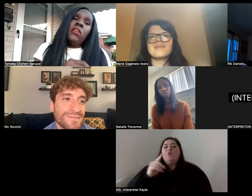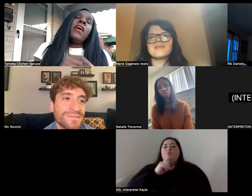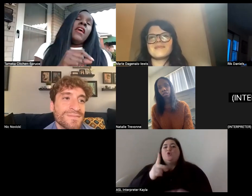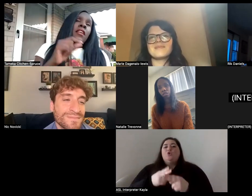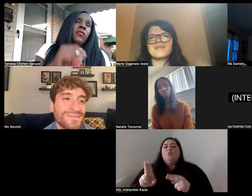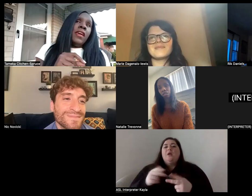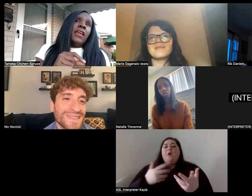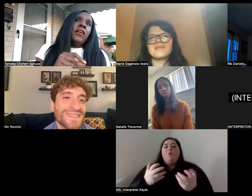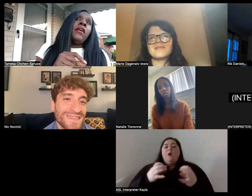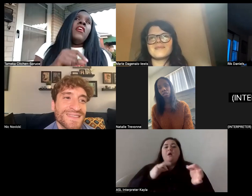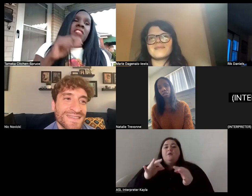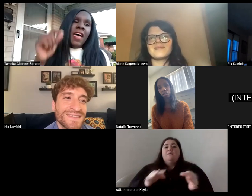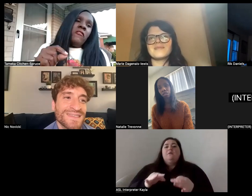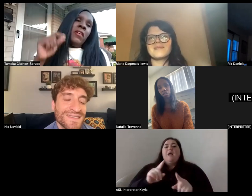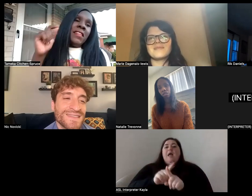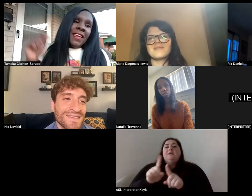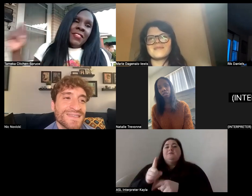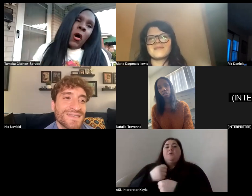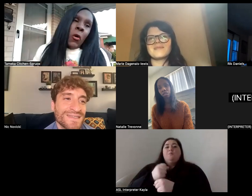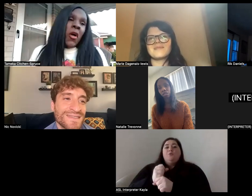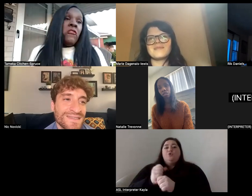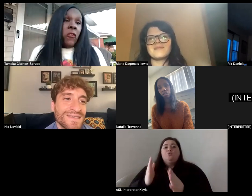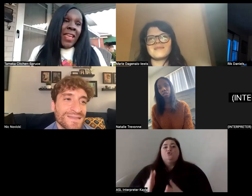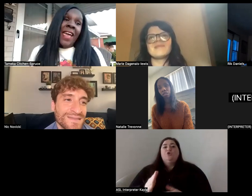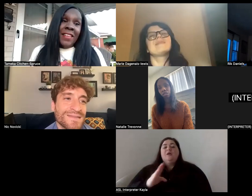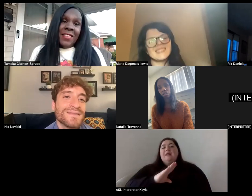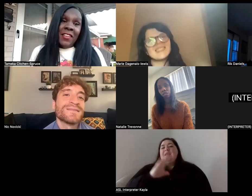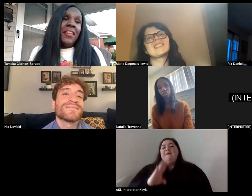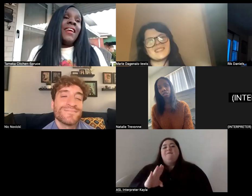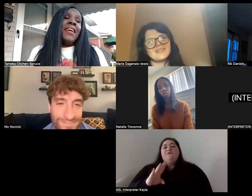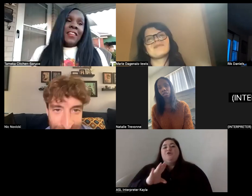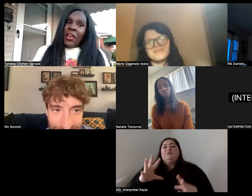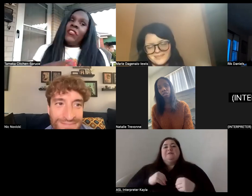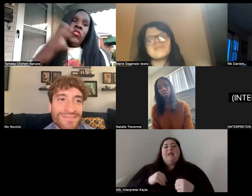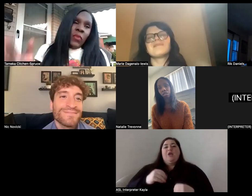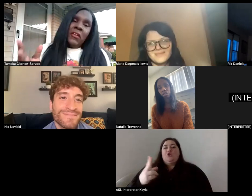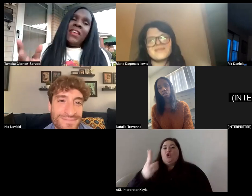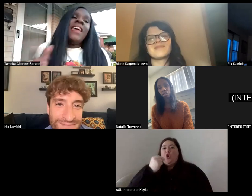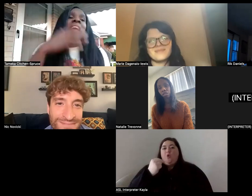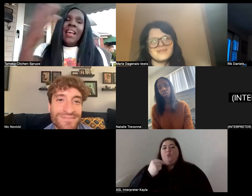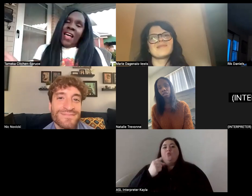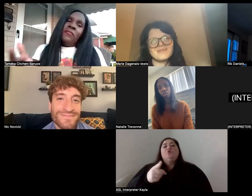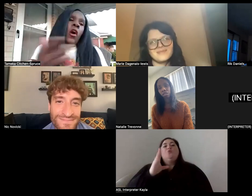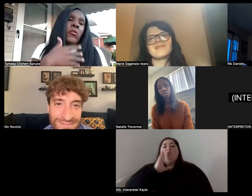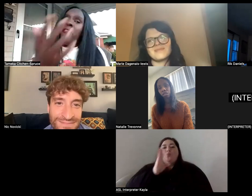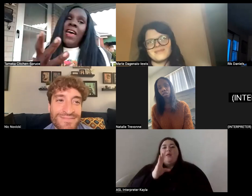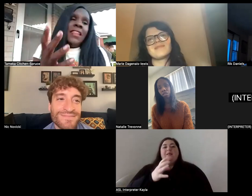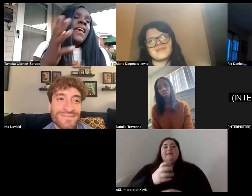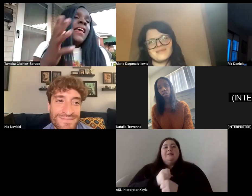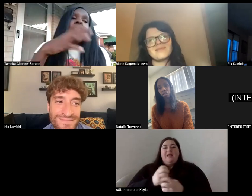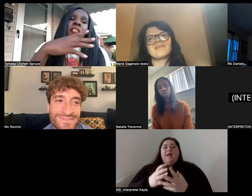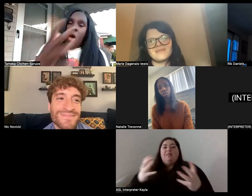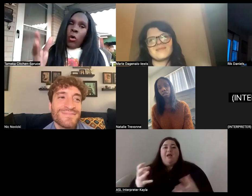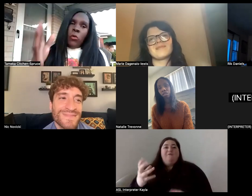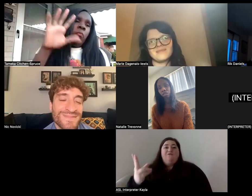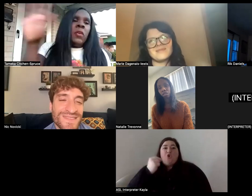a producer, as a creator, to never take no for an answer, you know, because you will get a lot of no's. I've